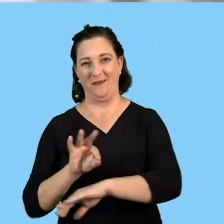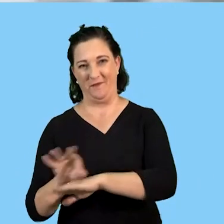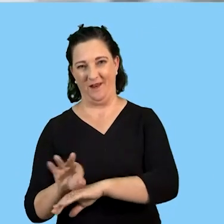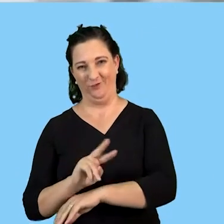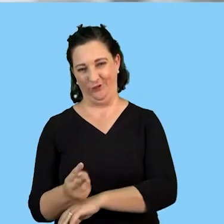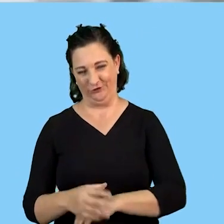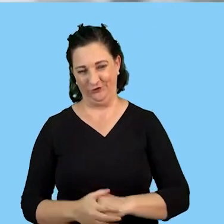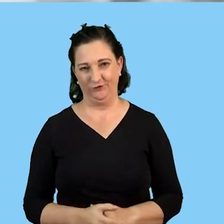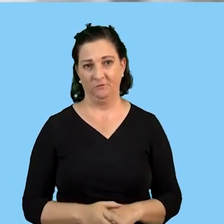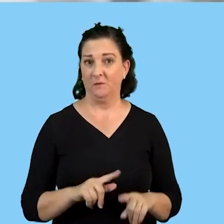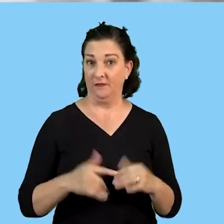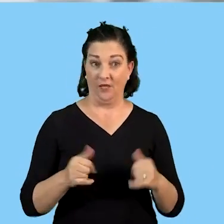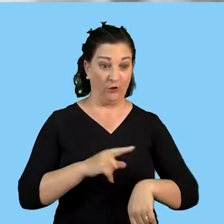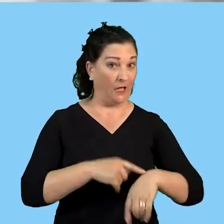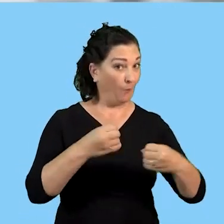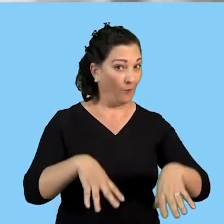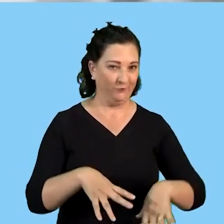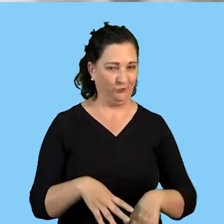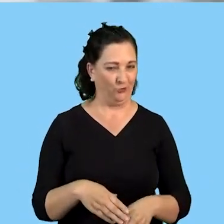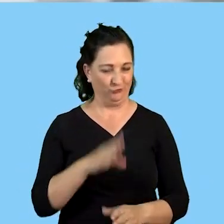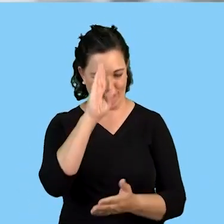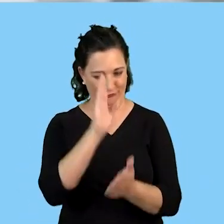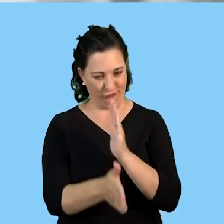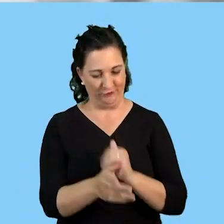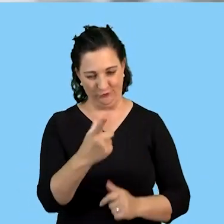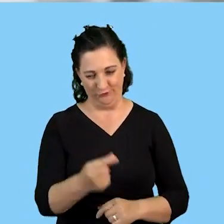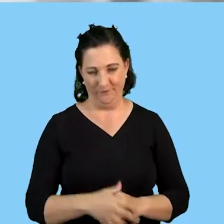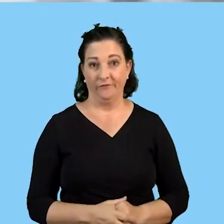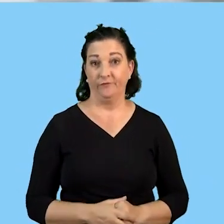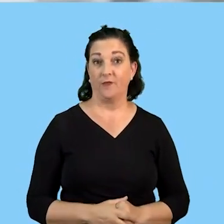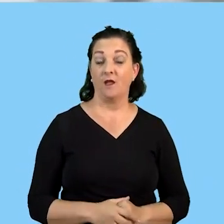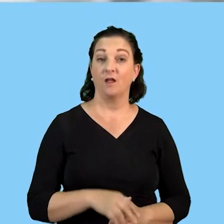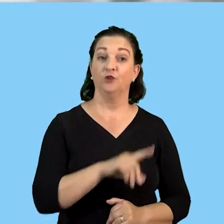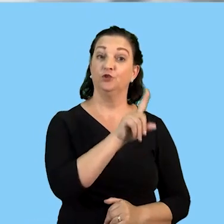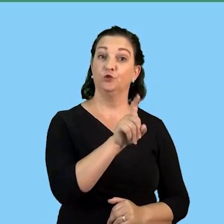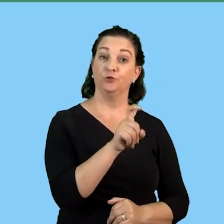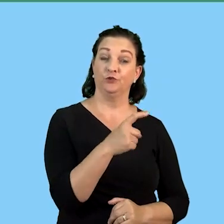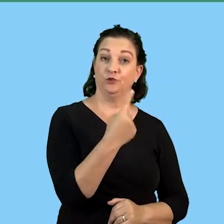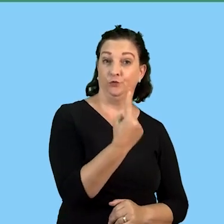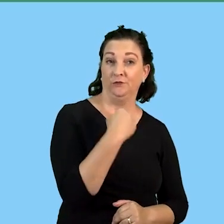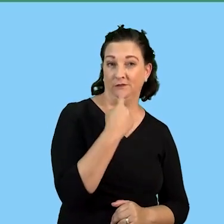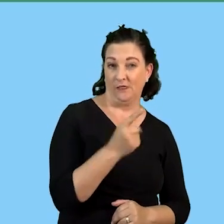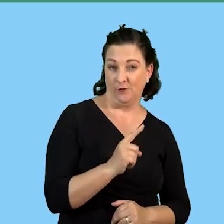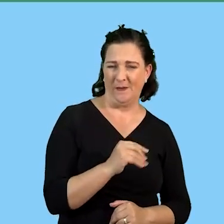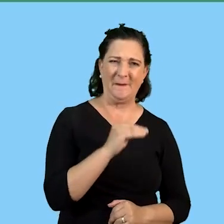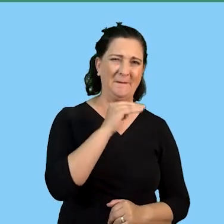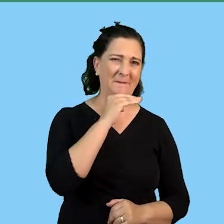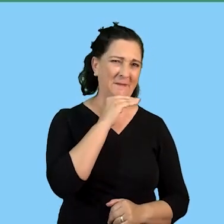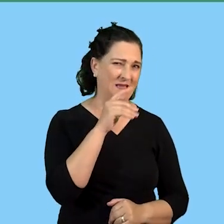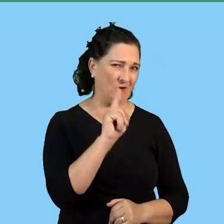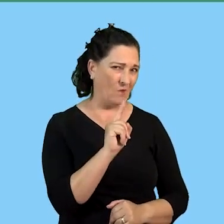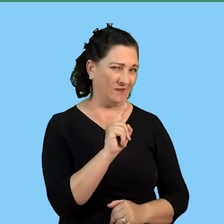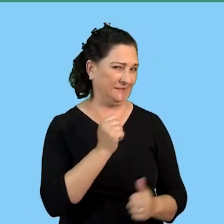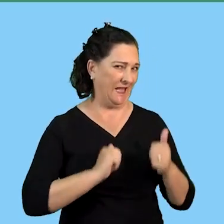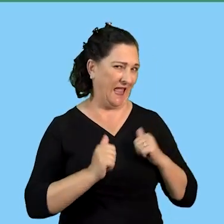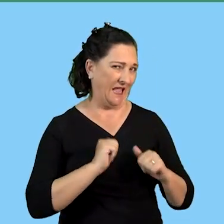wasting time let us just get straight into it the first practice question says elaborate on the meaning of an